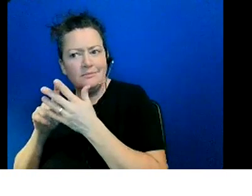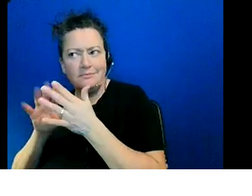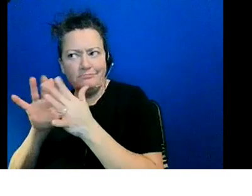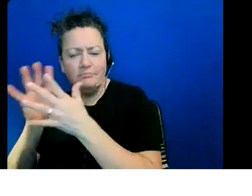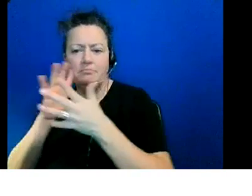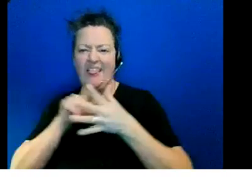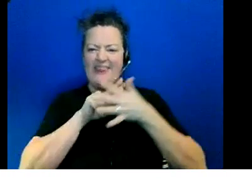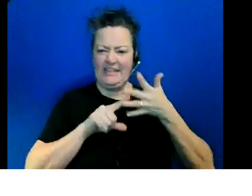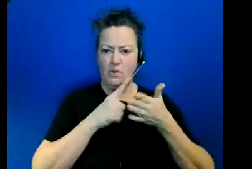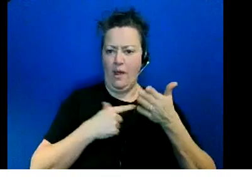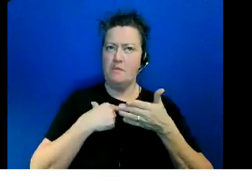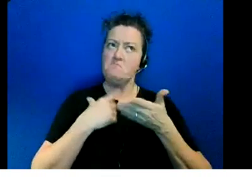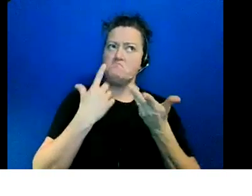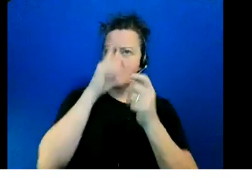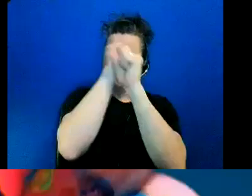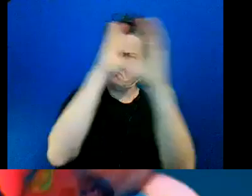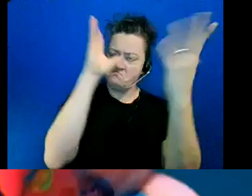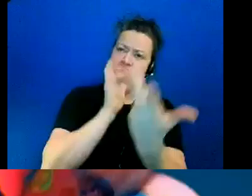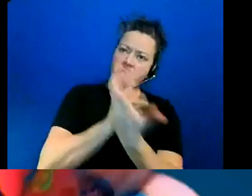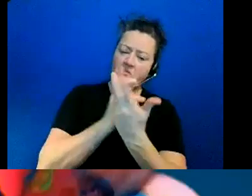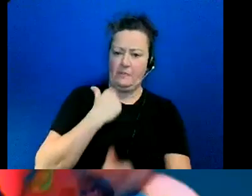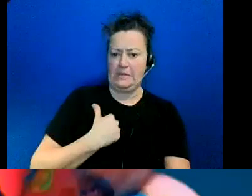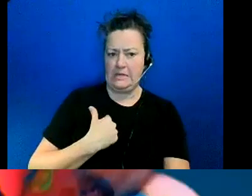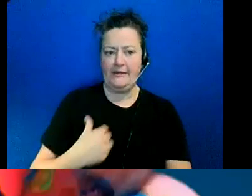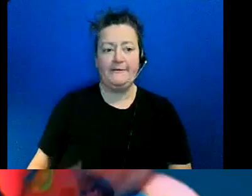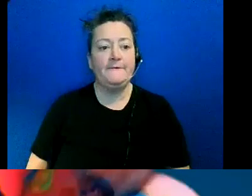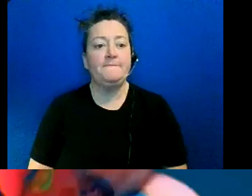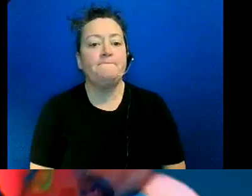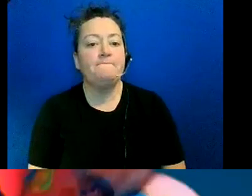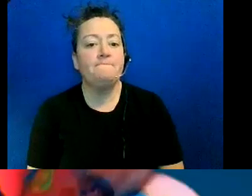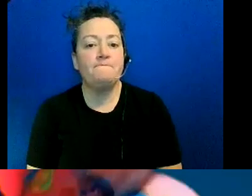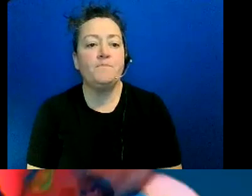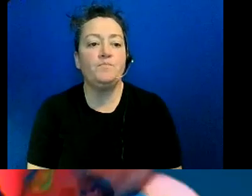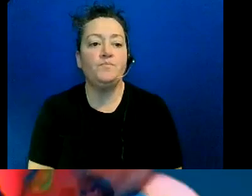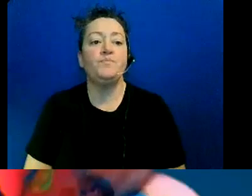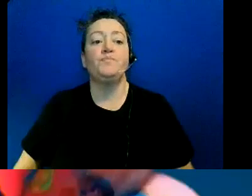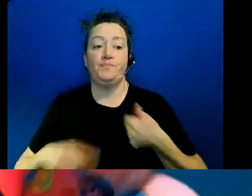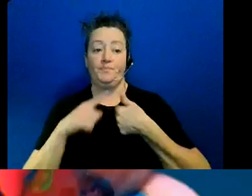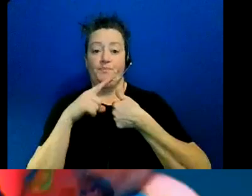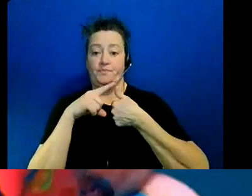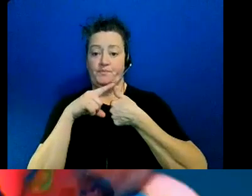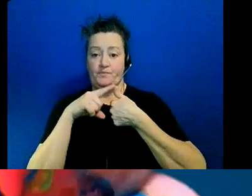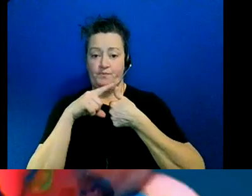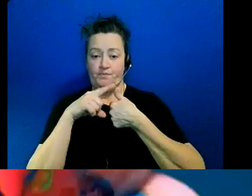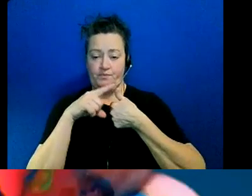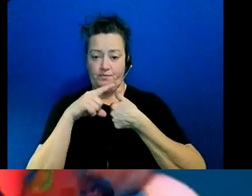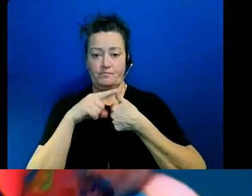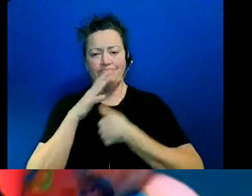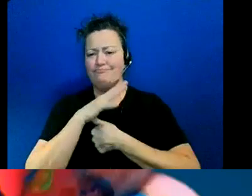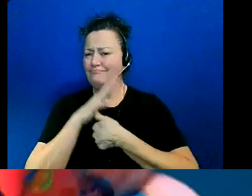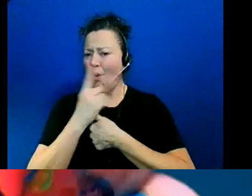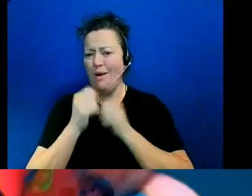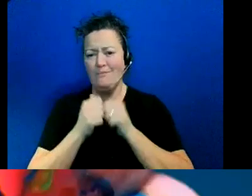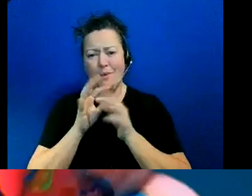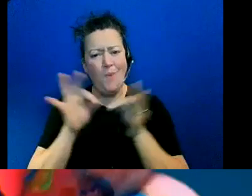so the first one one of the most important ones that i